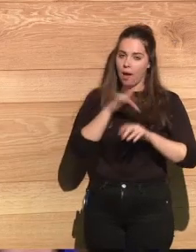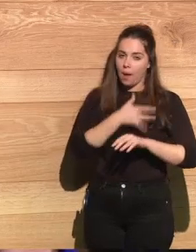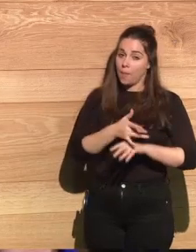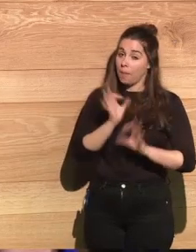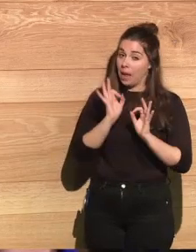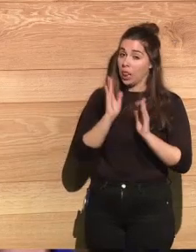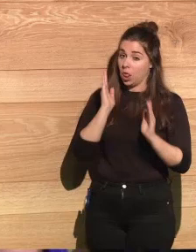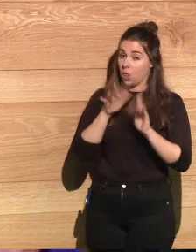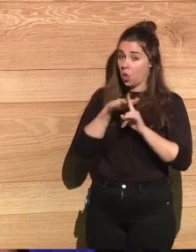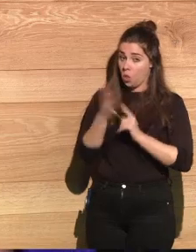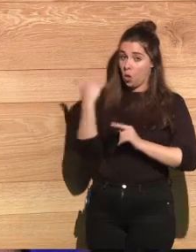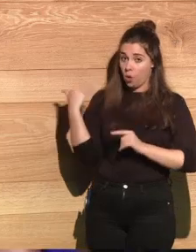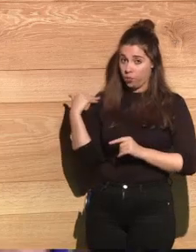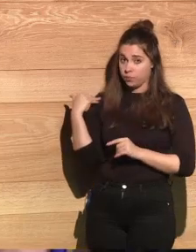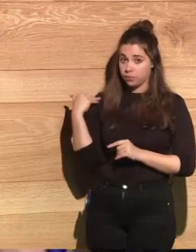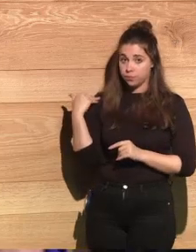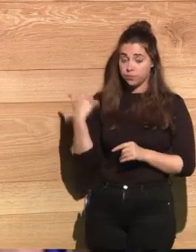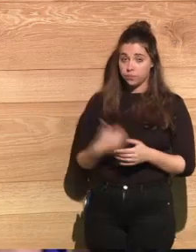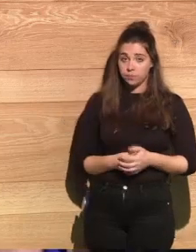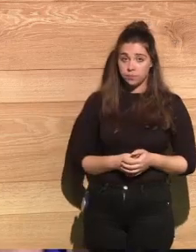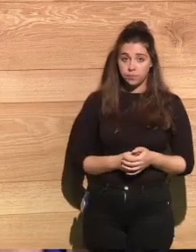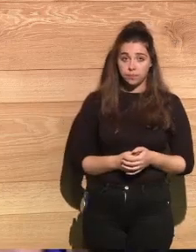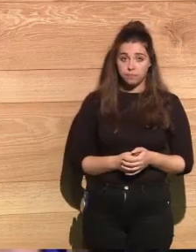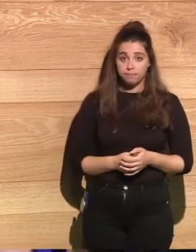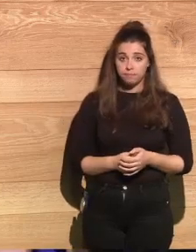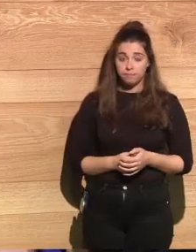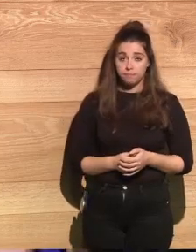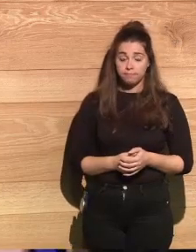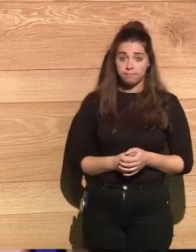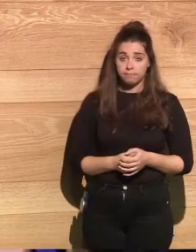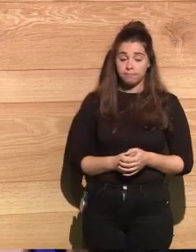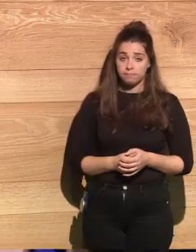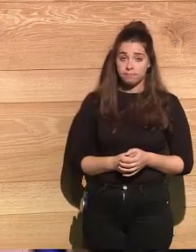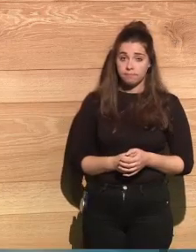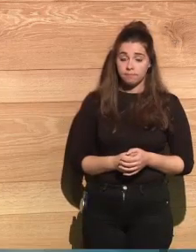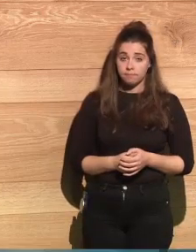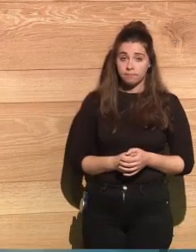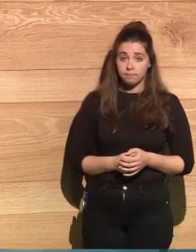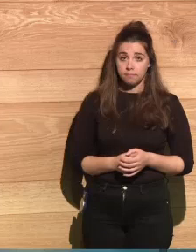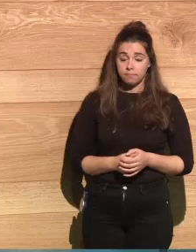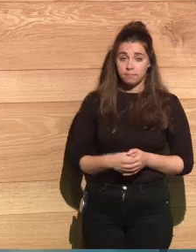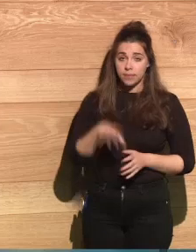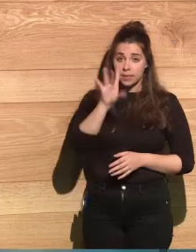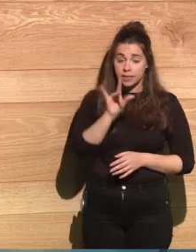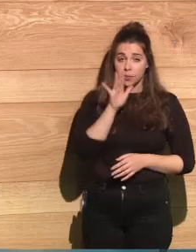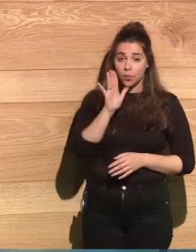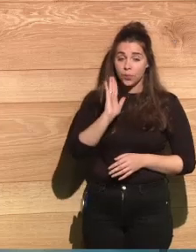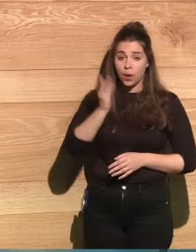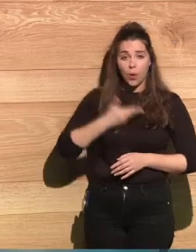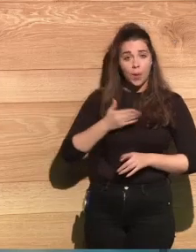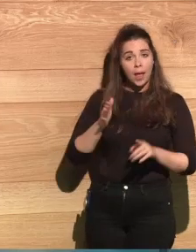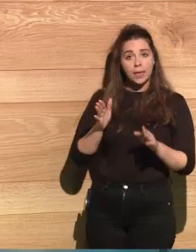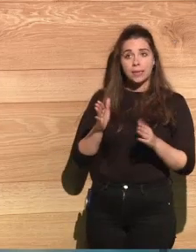Yes, Jesus said, if somebody hits you on the left, you turn right. And that kind of